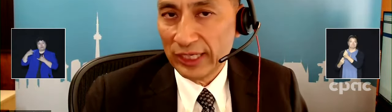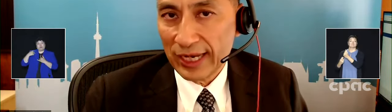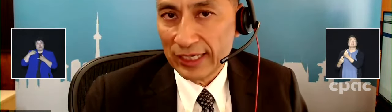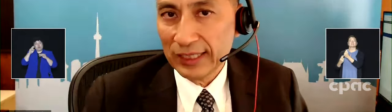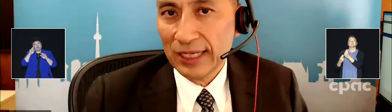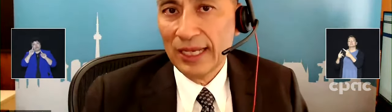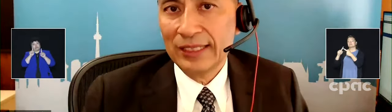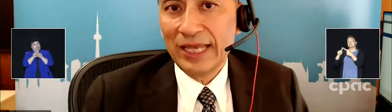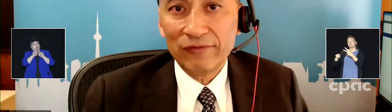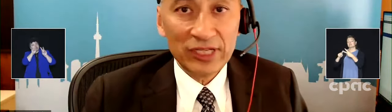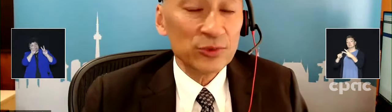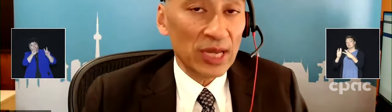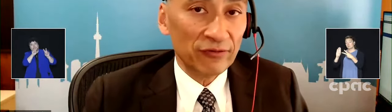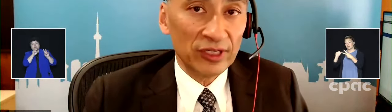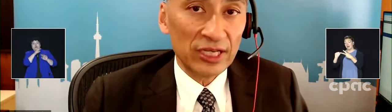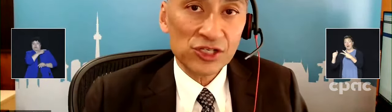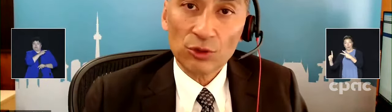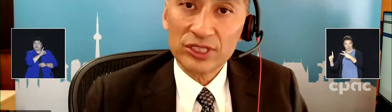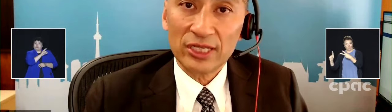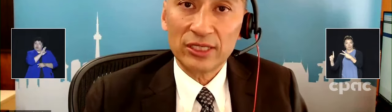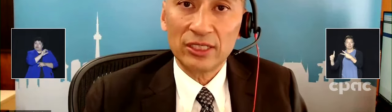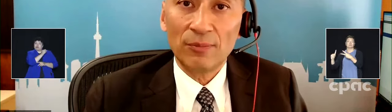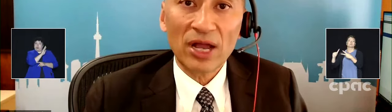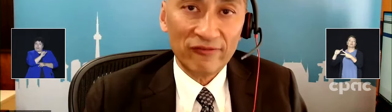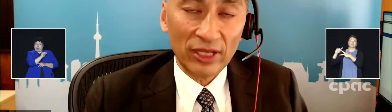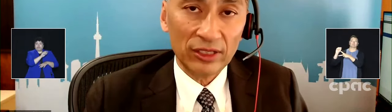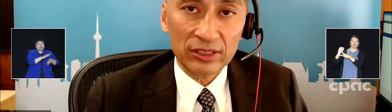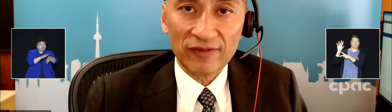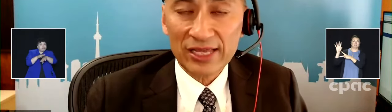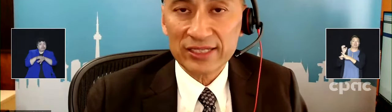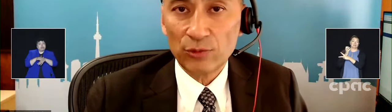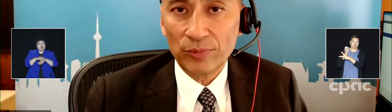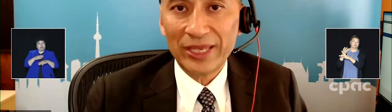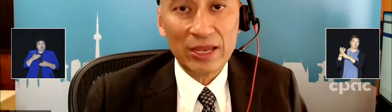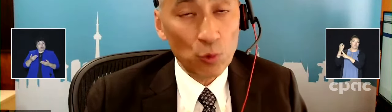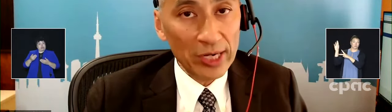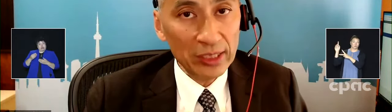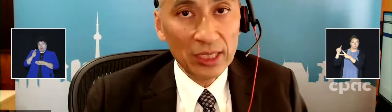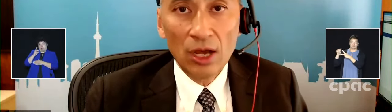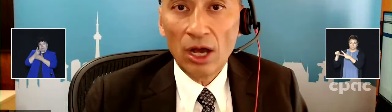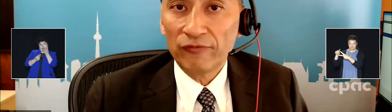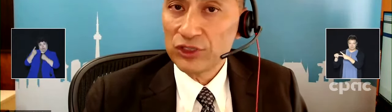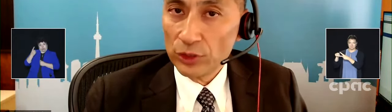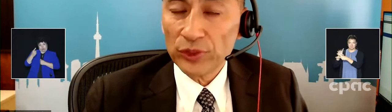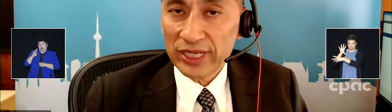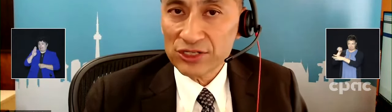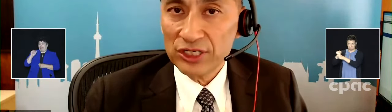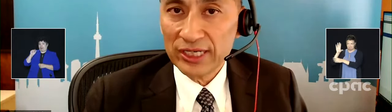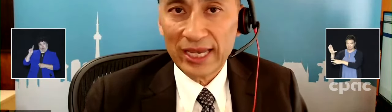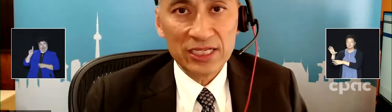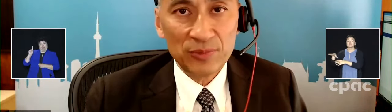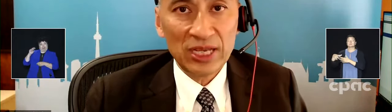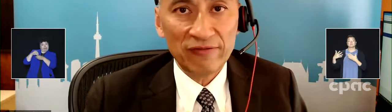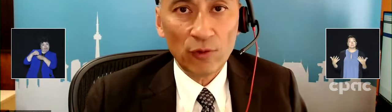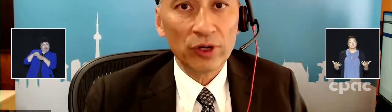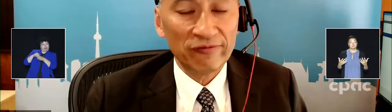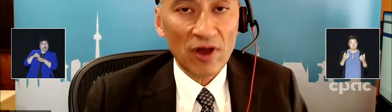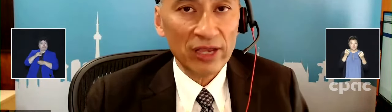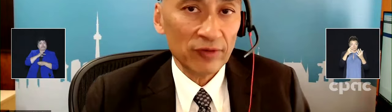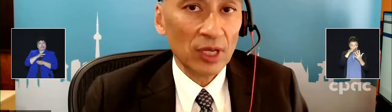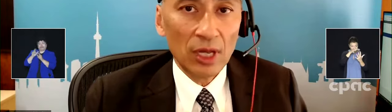Dr. Sharma indicated, the evidence we have to date shows that the bivalent vaccine with BA1 offers good protections against